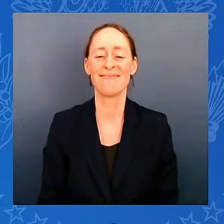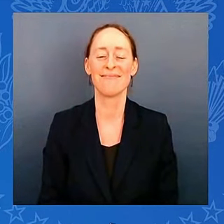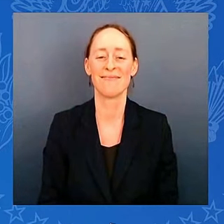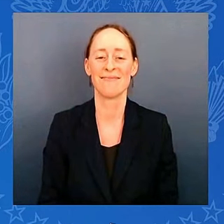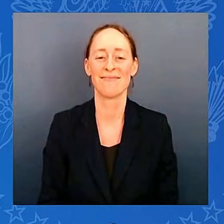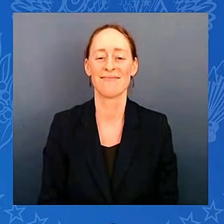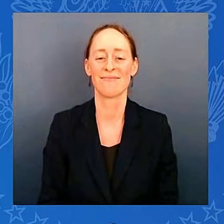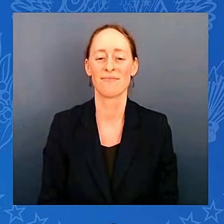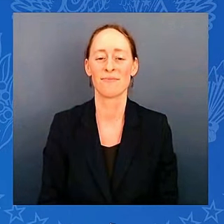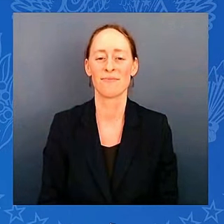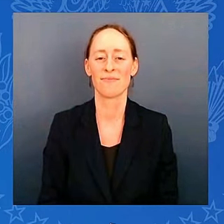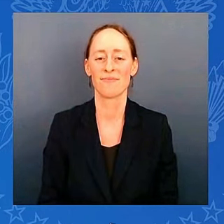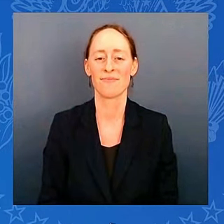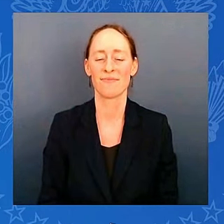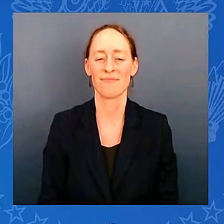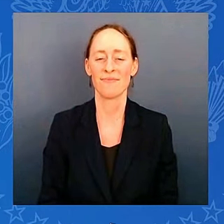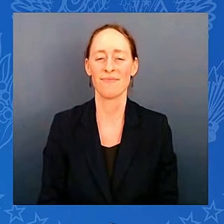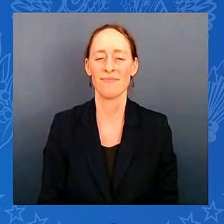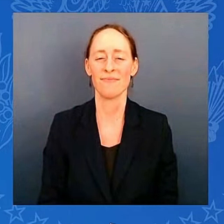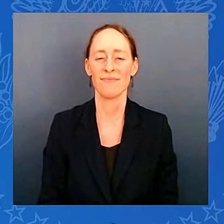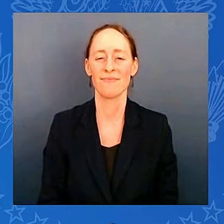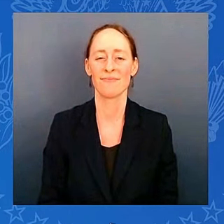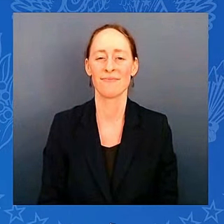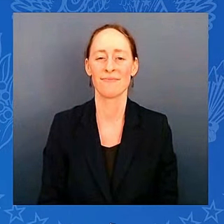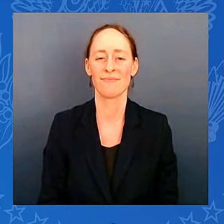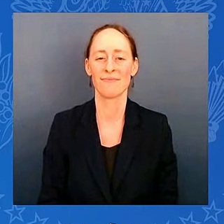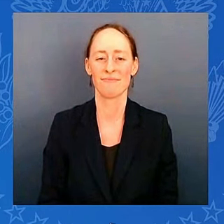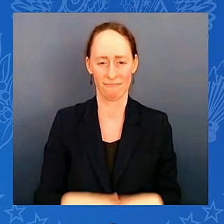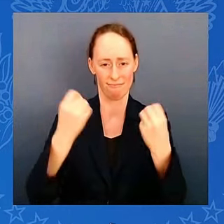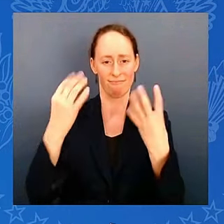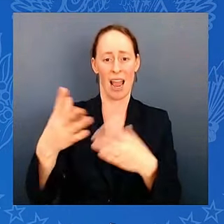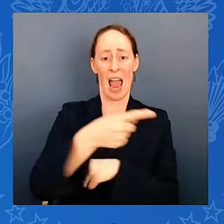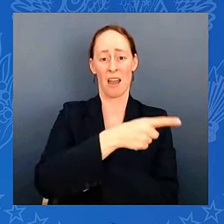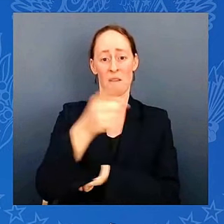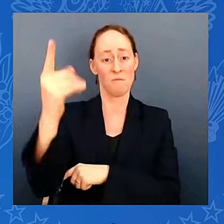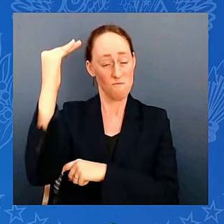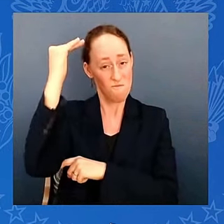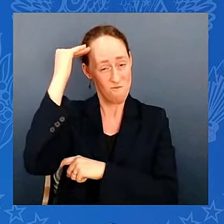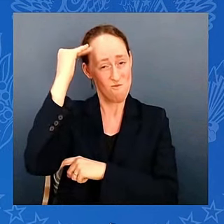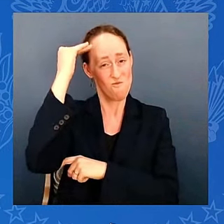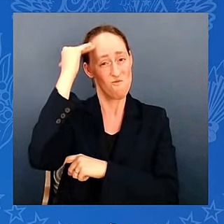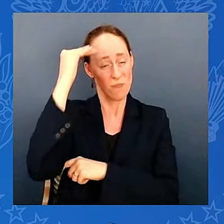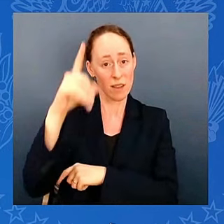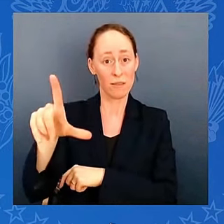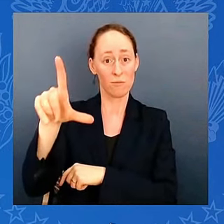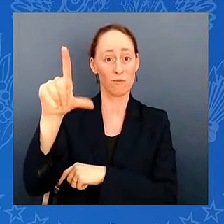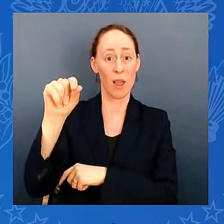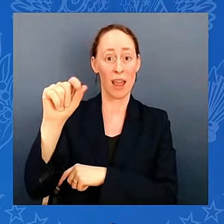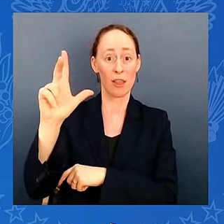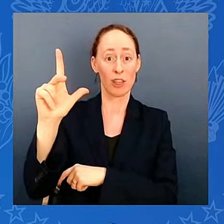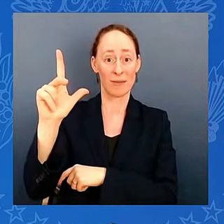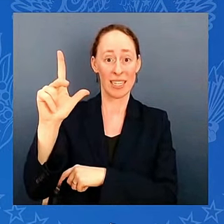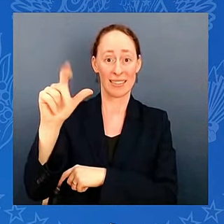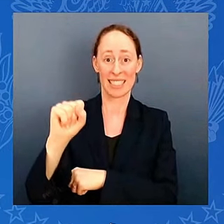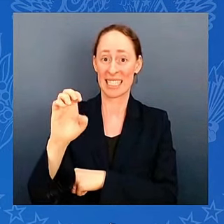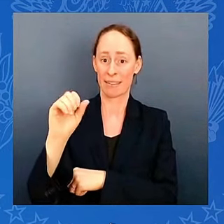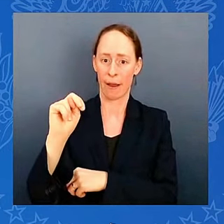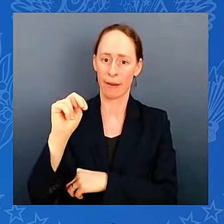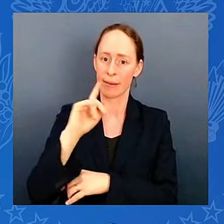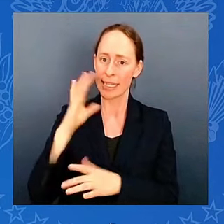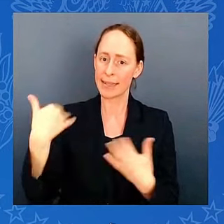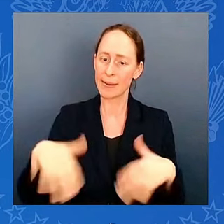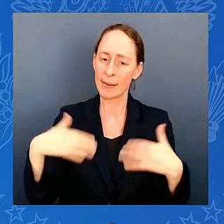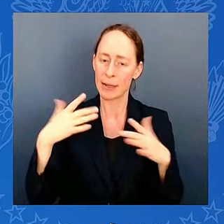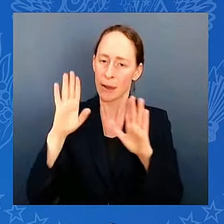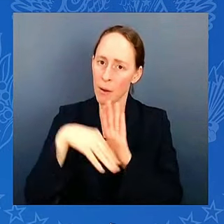As many of you know, the 2023 season was a roller coaster of a season. It was filled with highs and extreme lows, and